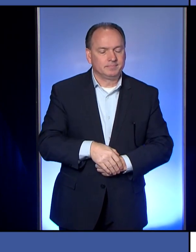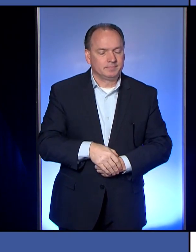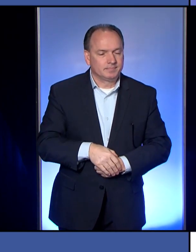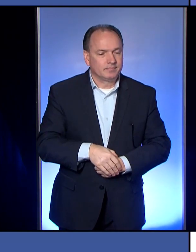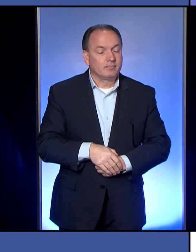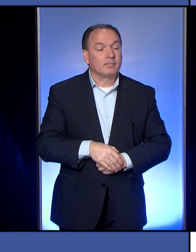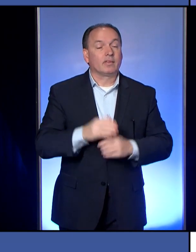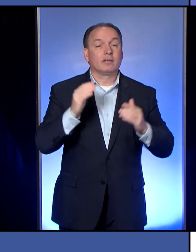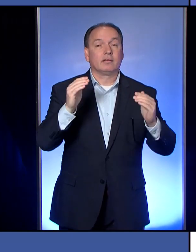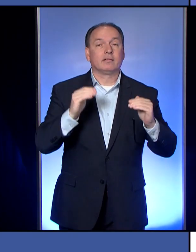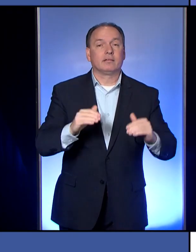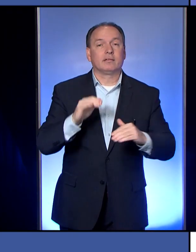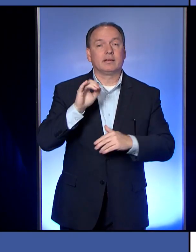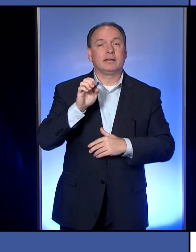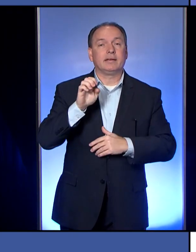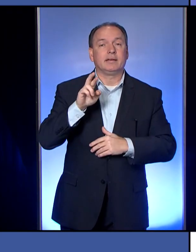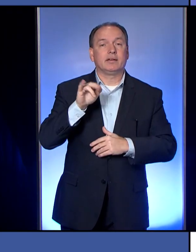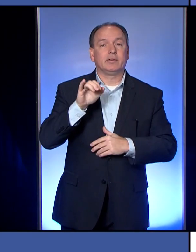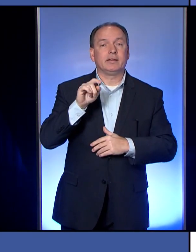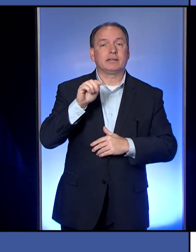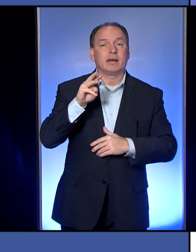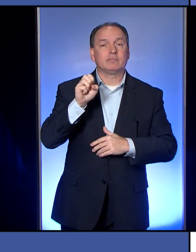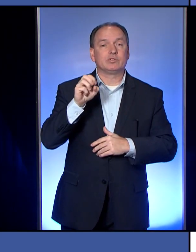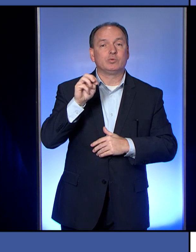Okay. And now we'll go to Erie Times News.